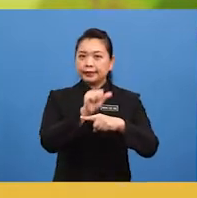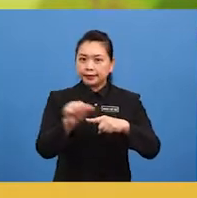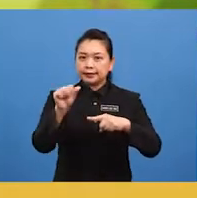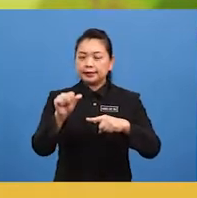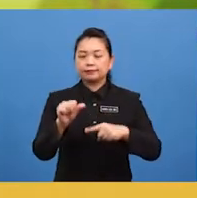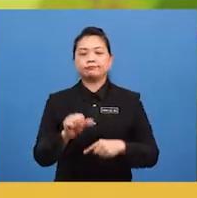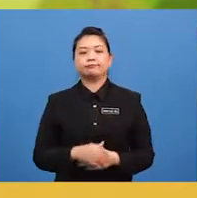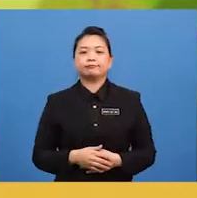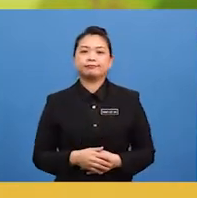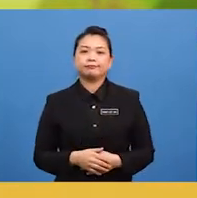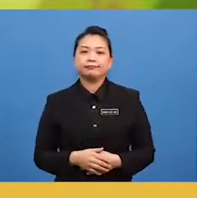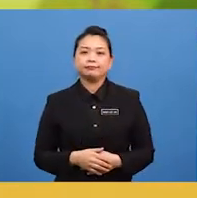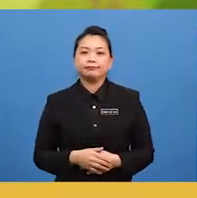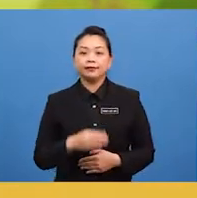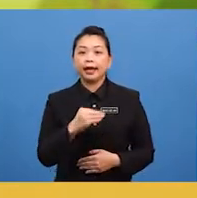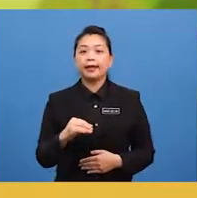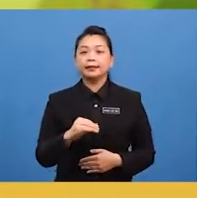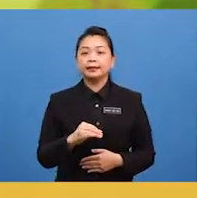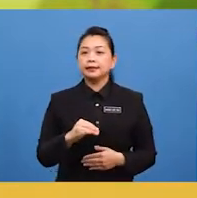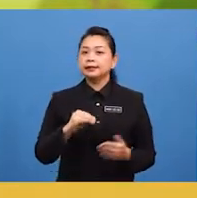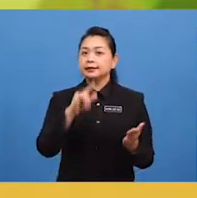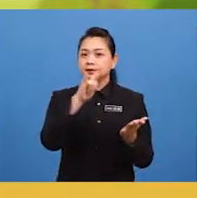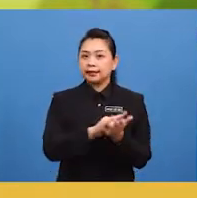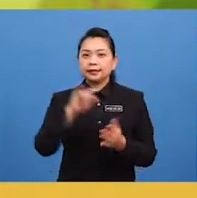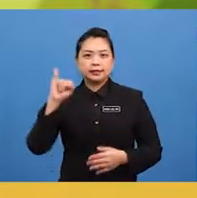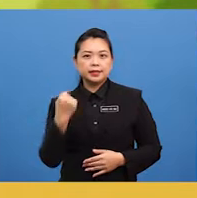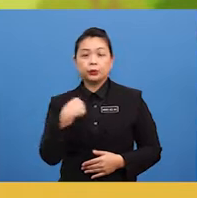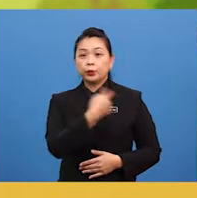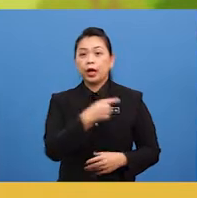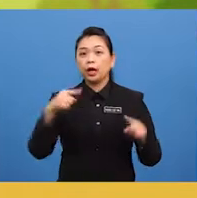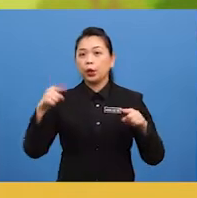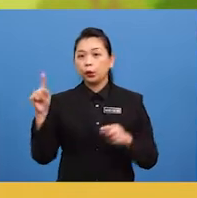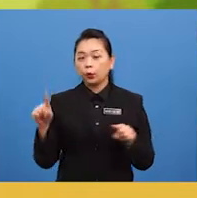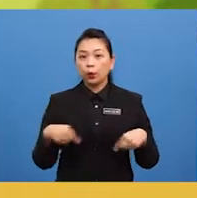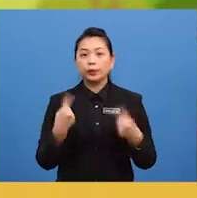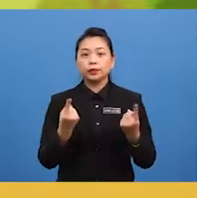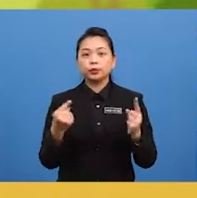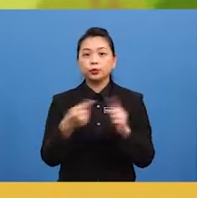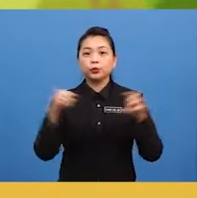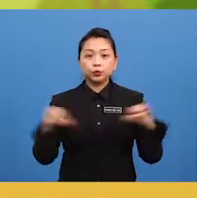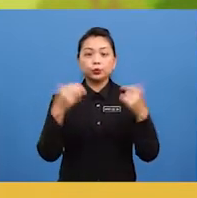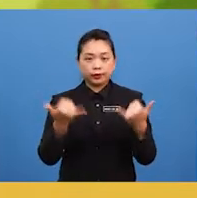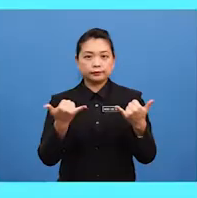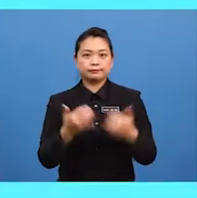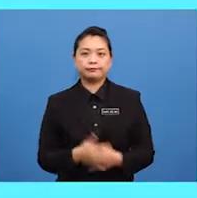and practice and that's just what we are going to do right away